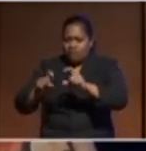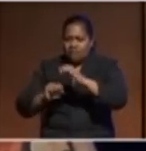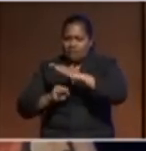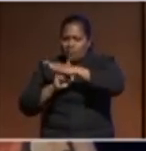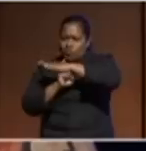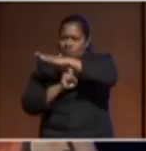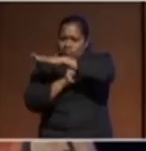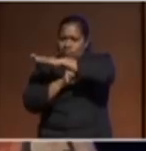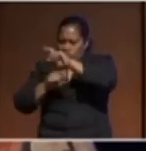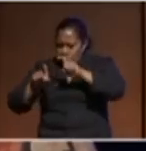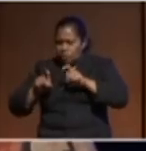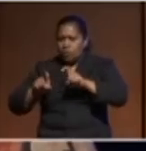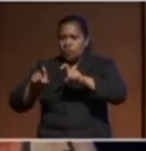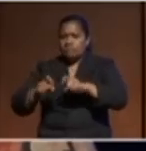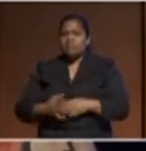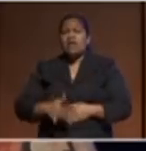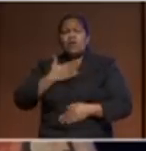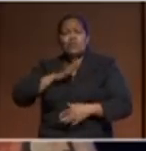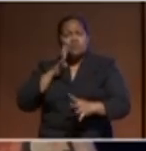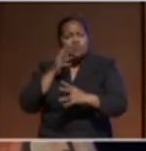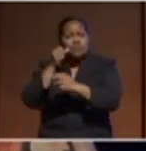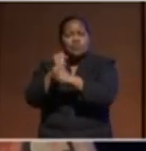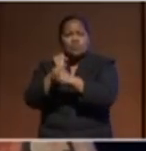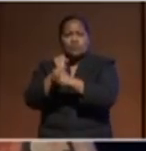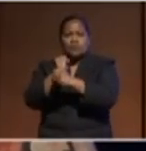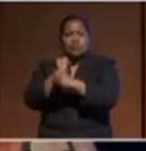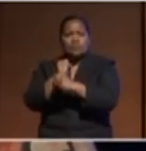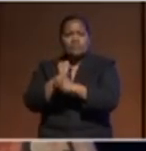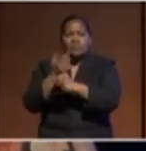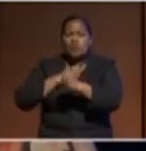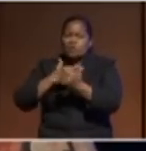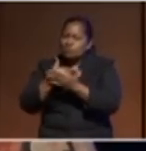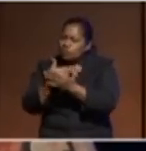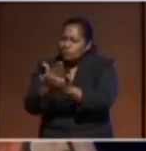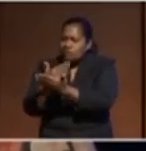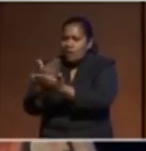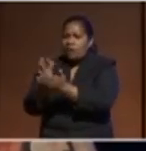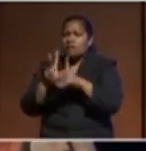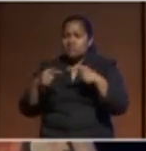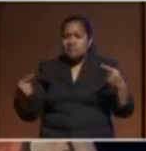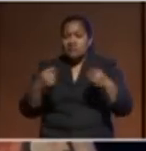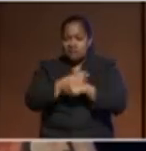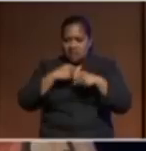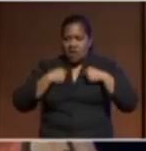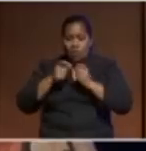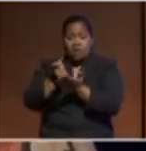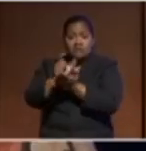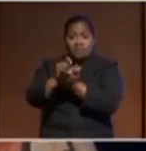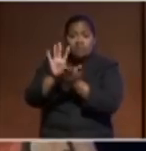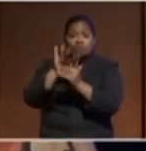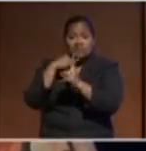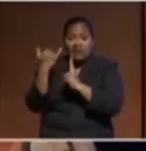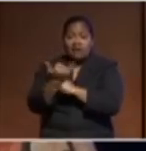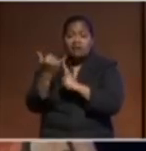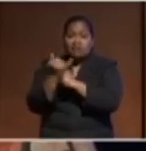to conclude this reflection by sharing something that our civil society groups reflected